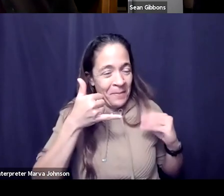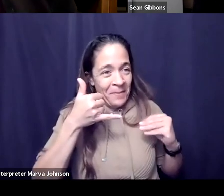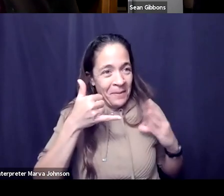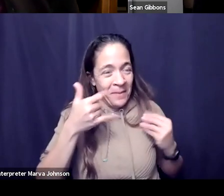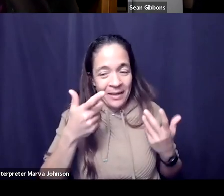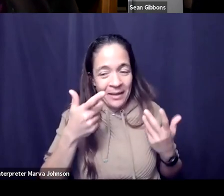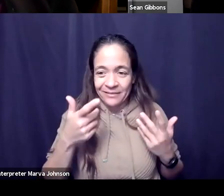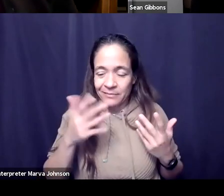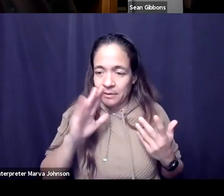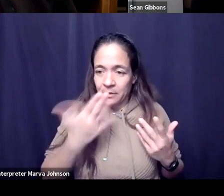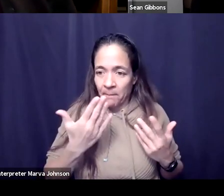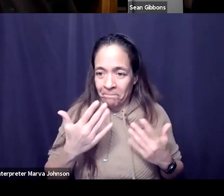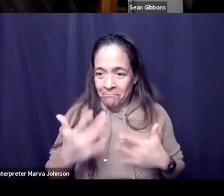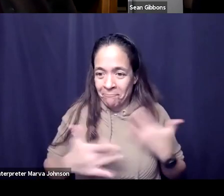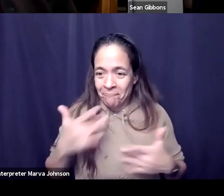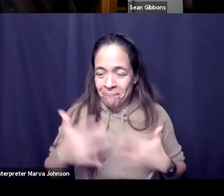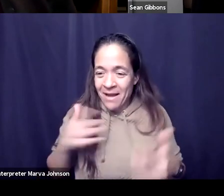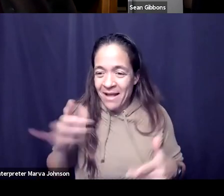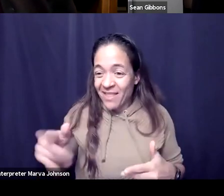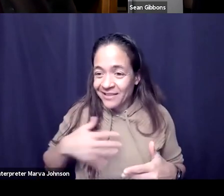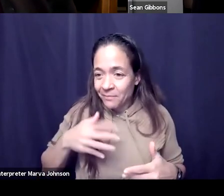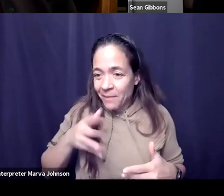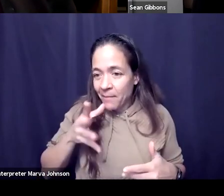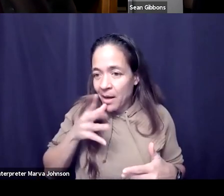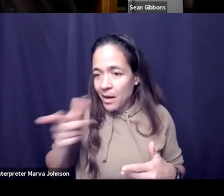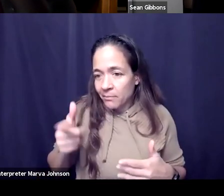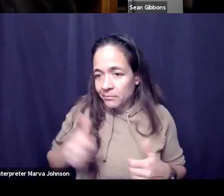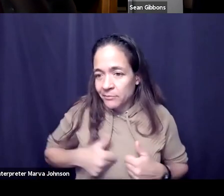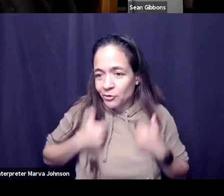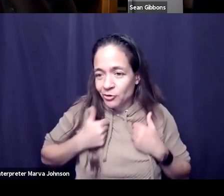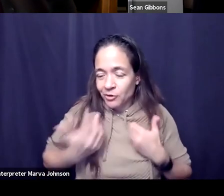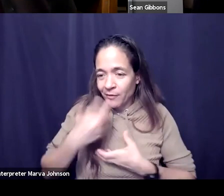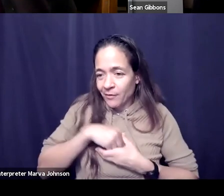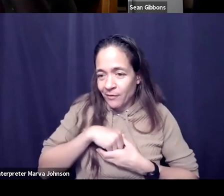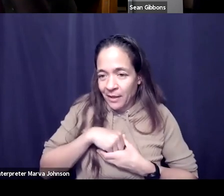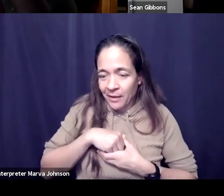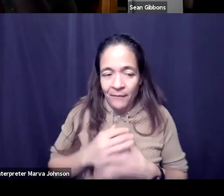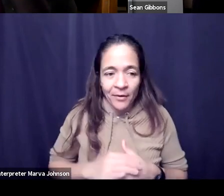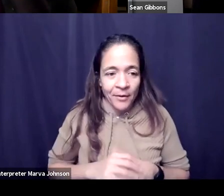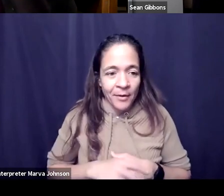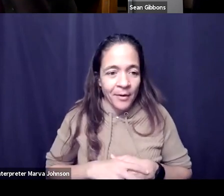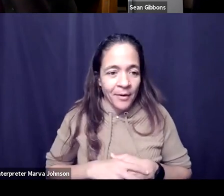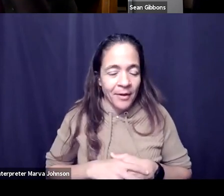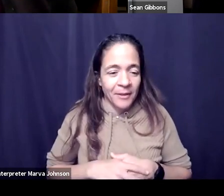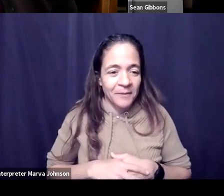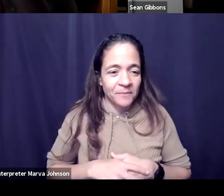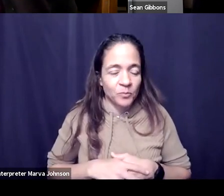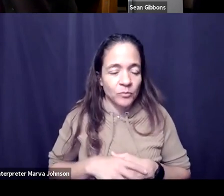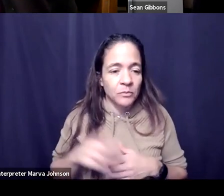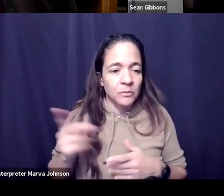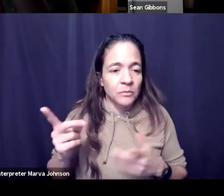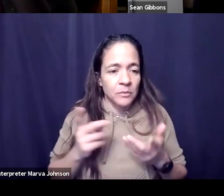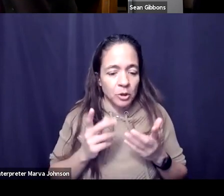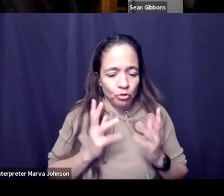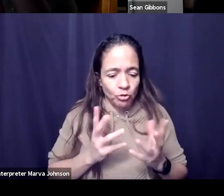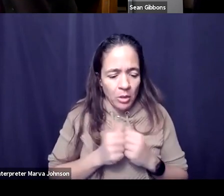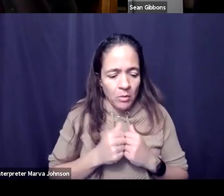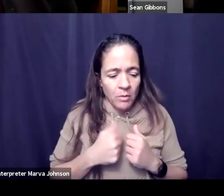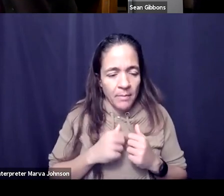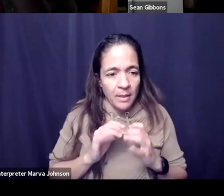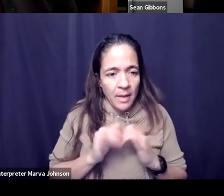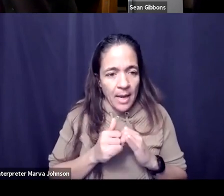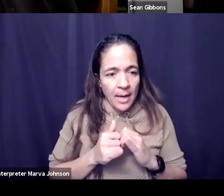that's where the survivor um is she talked to me about how she was starting to